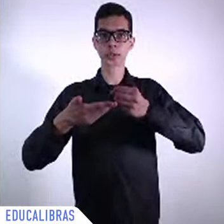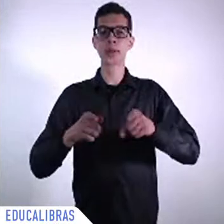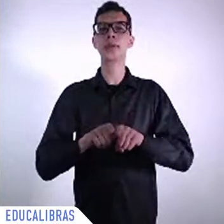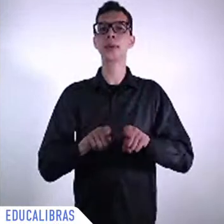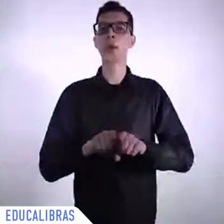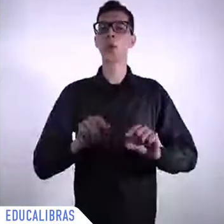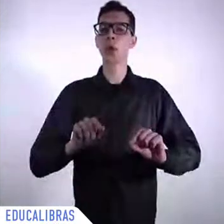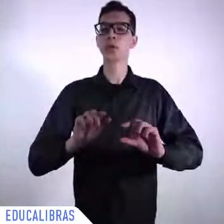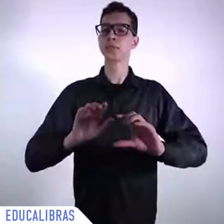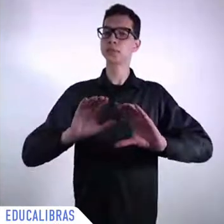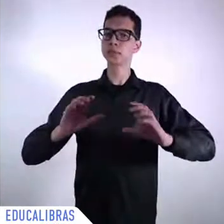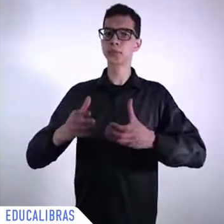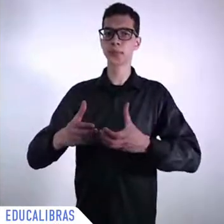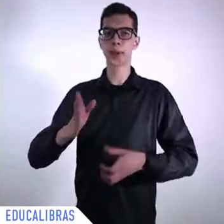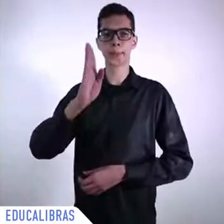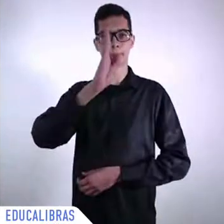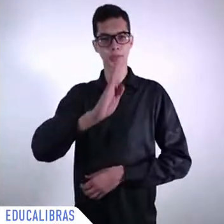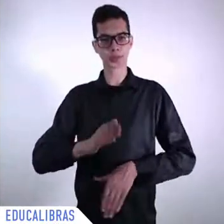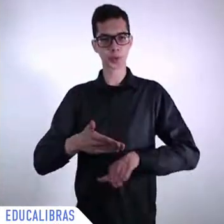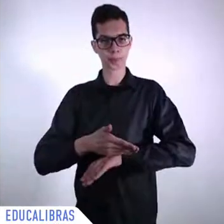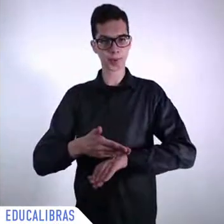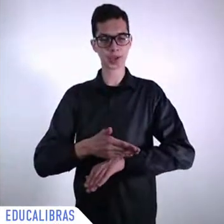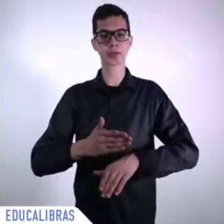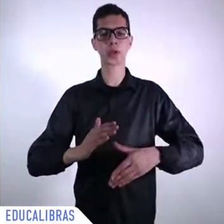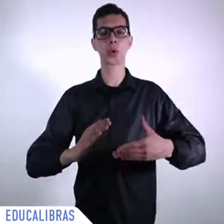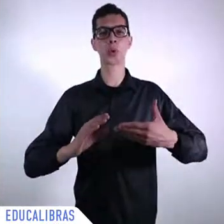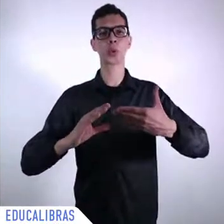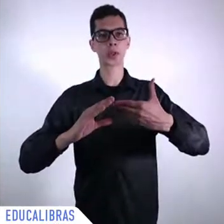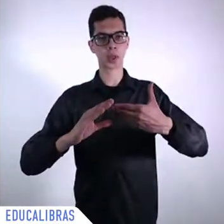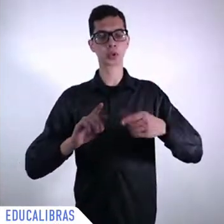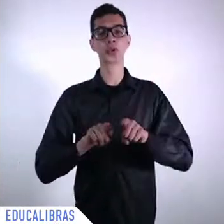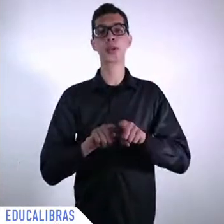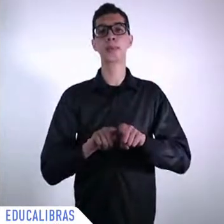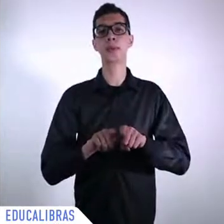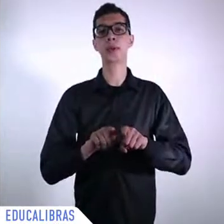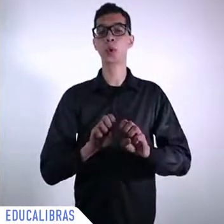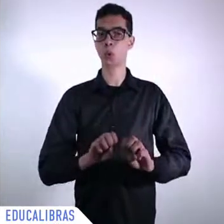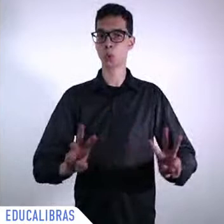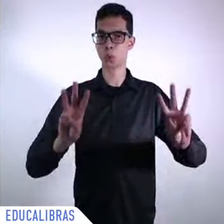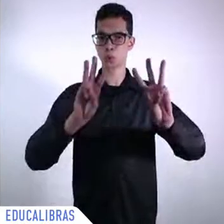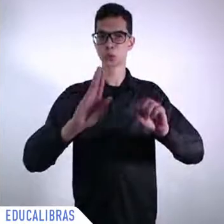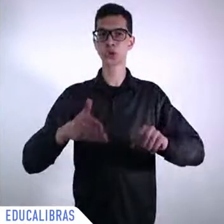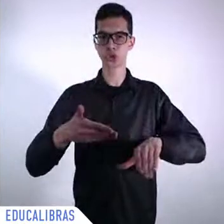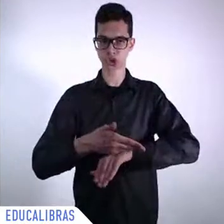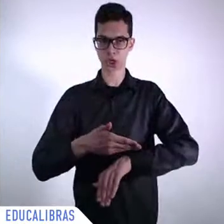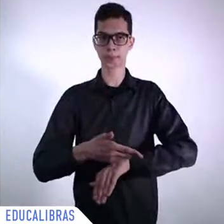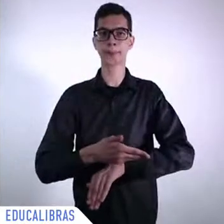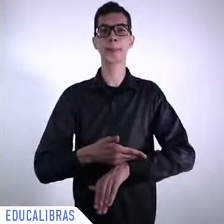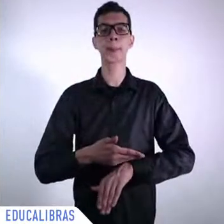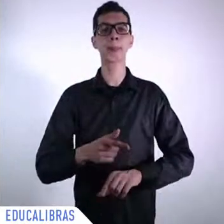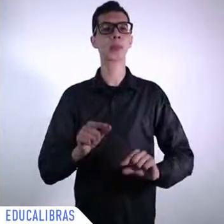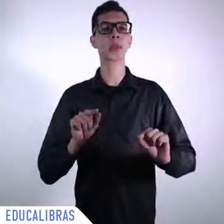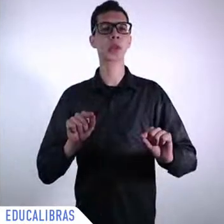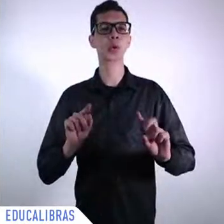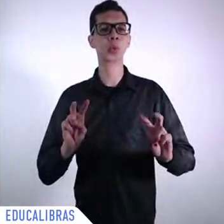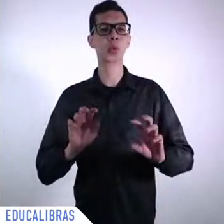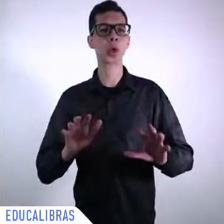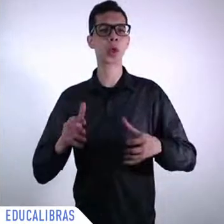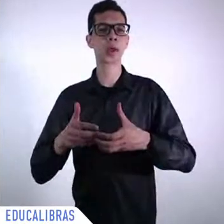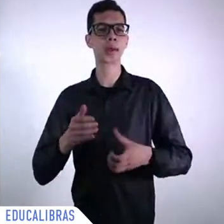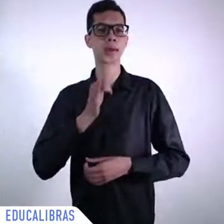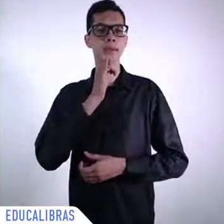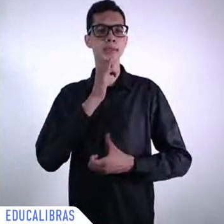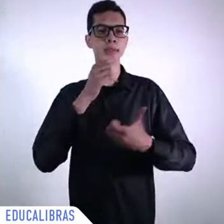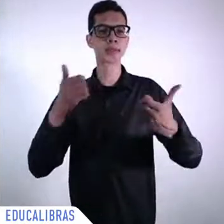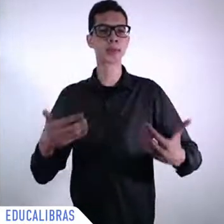the first such big gathering, which gave birth to so many of the policies and the